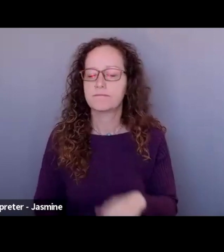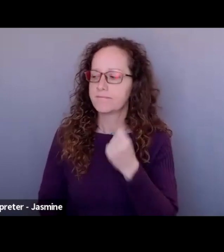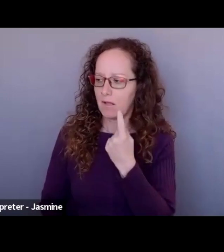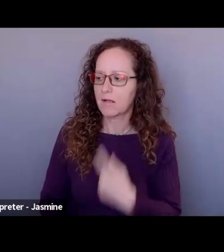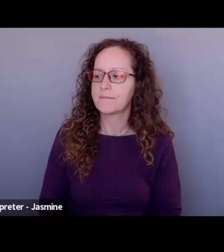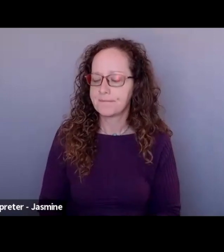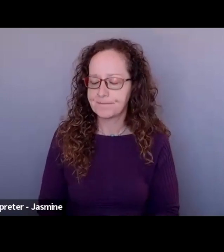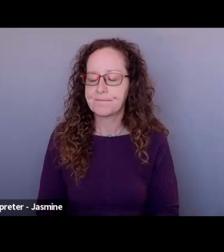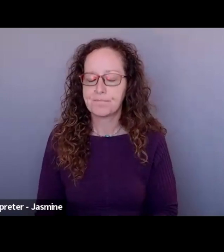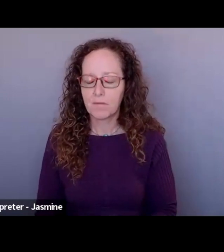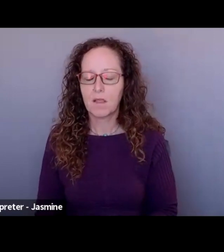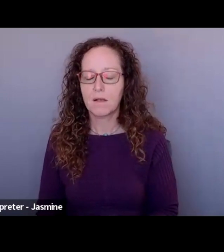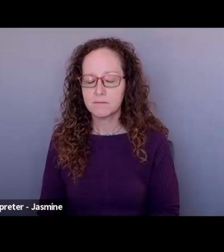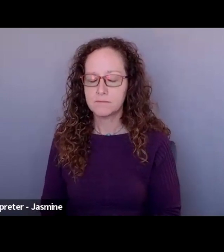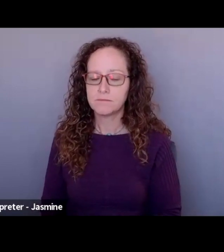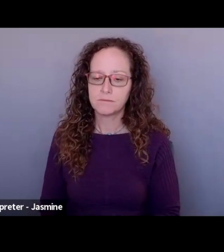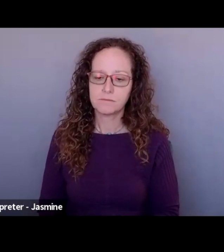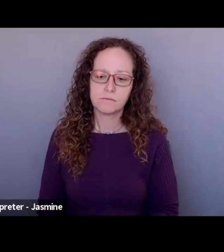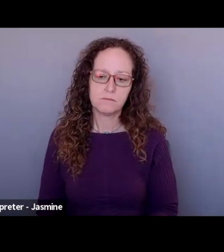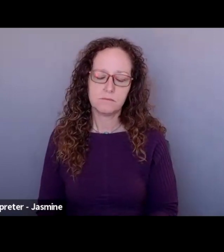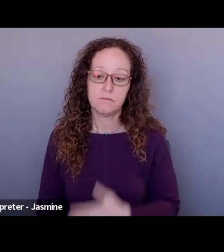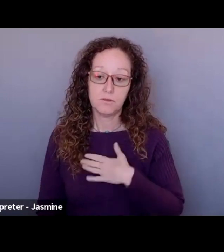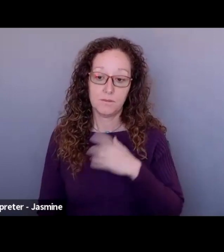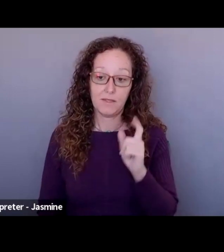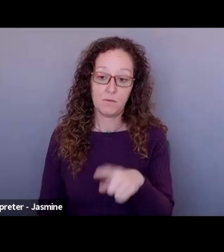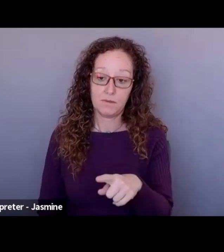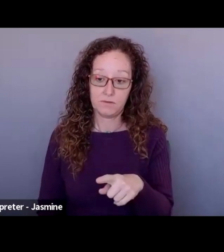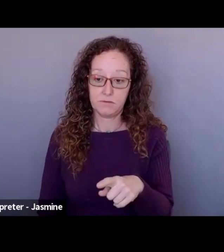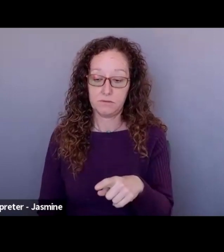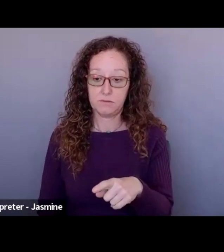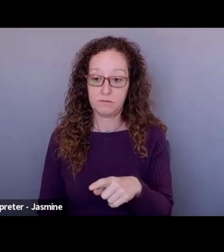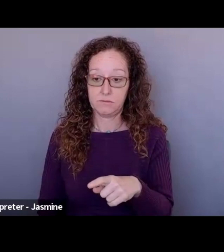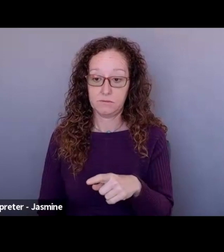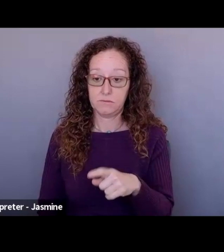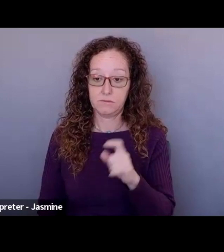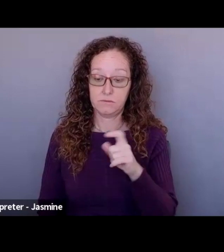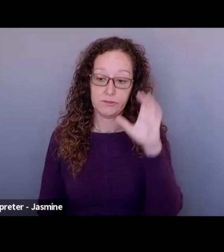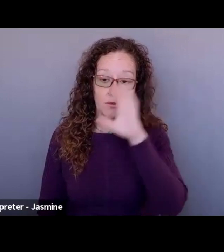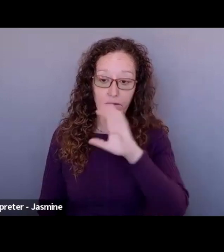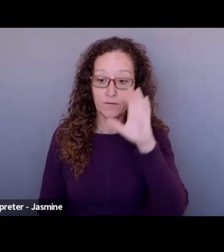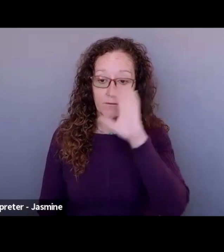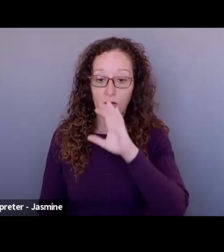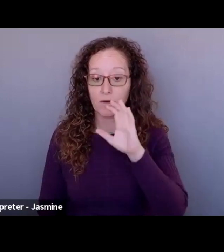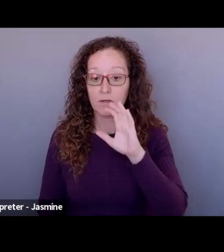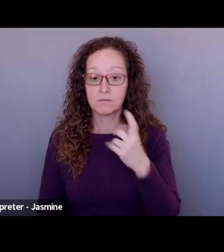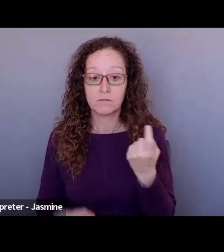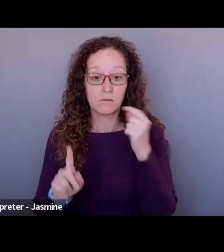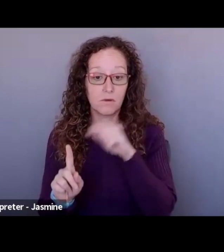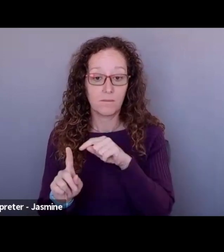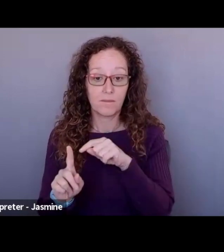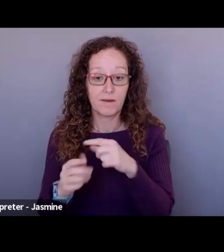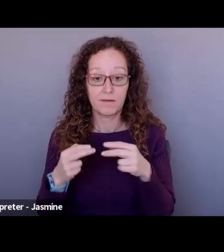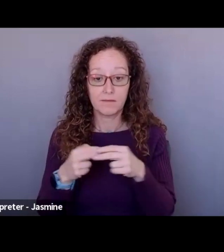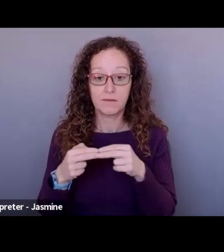I guess my question is, so they need to find, um, you know, look for, uh, kind of go back to that slide where I talked